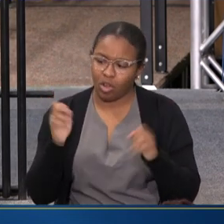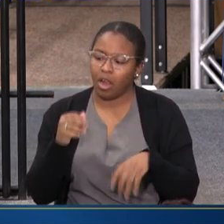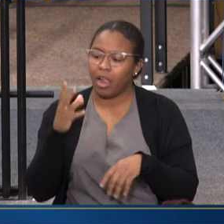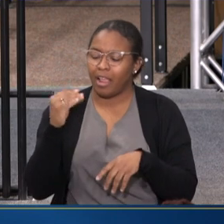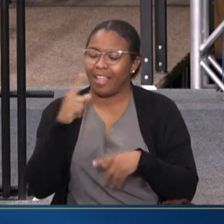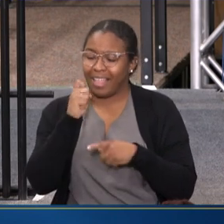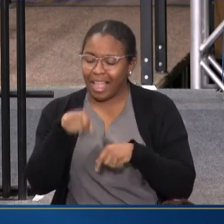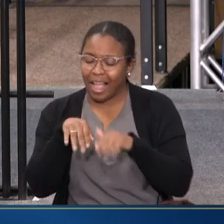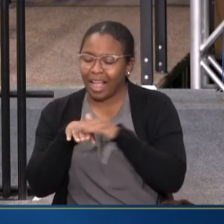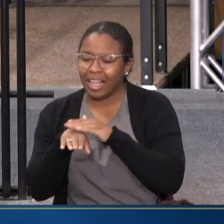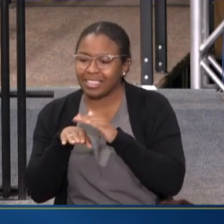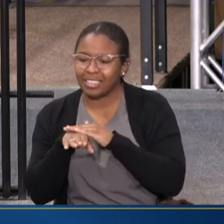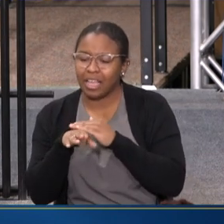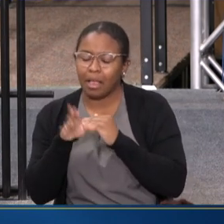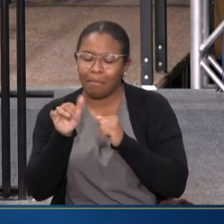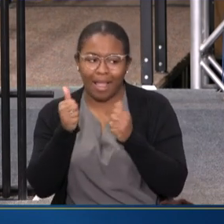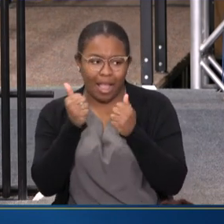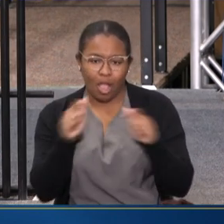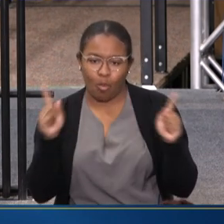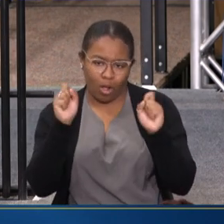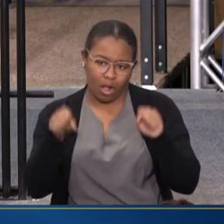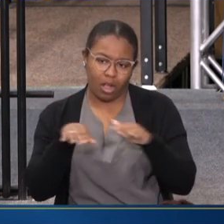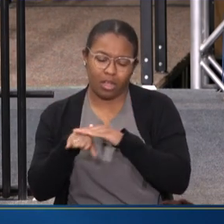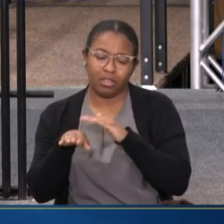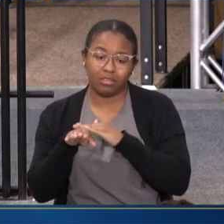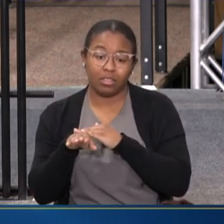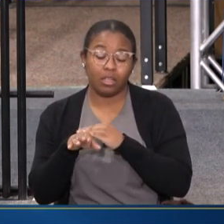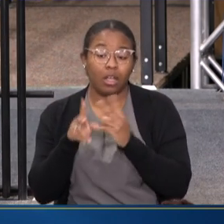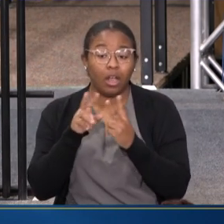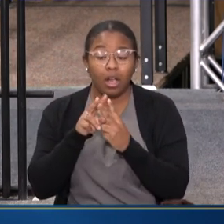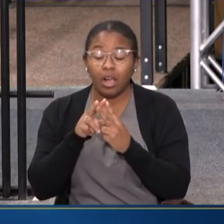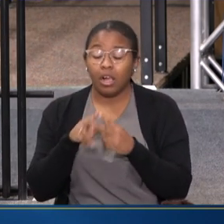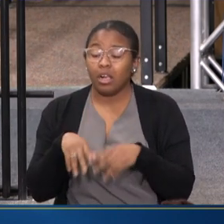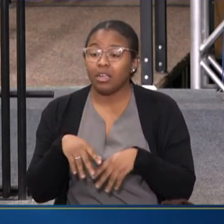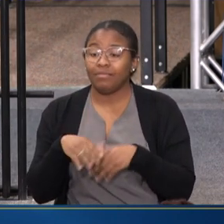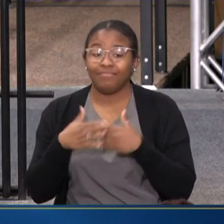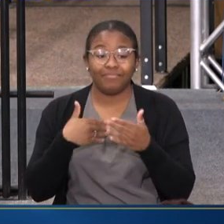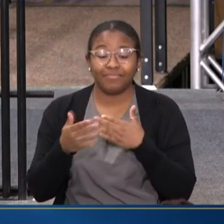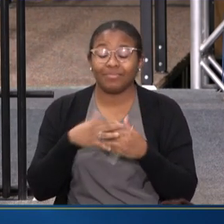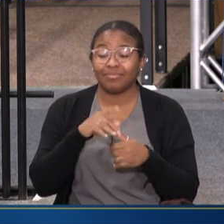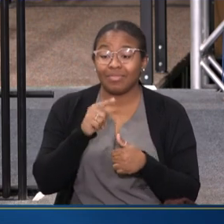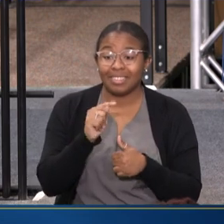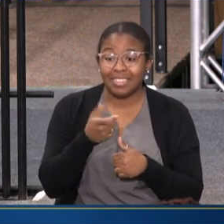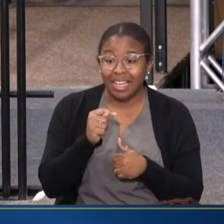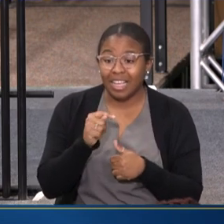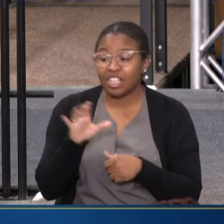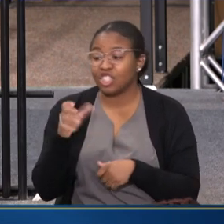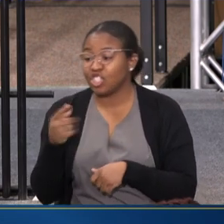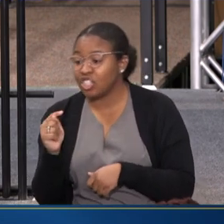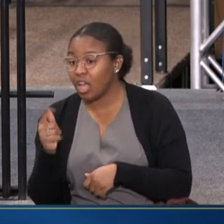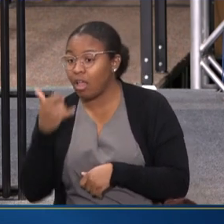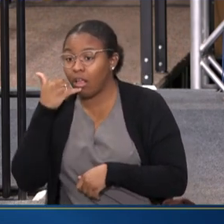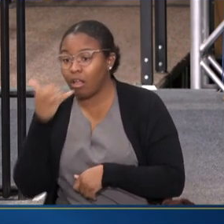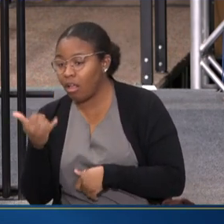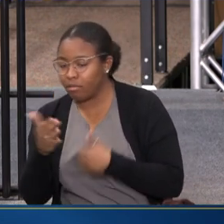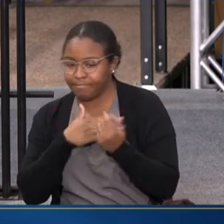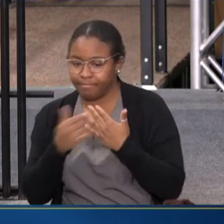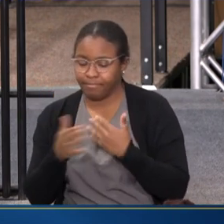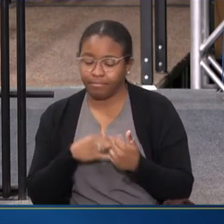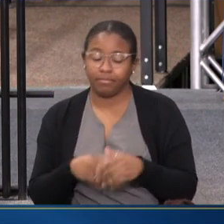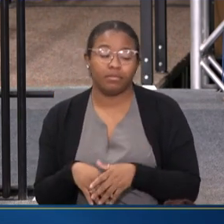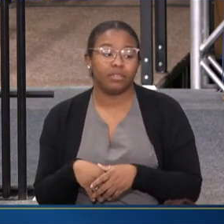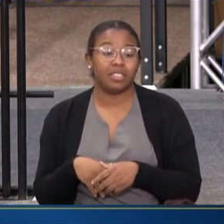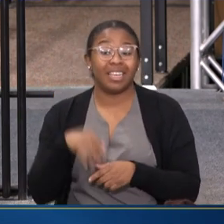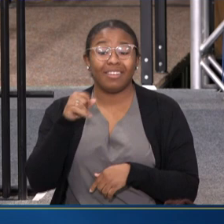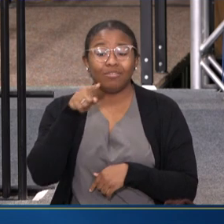BE ACCESSED BY ANYONE, EITHER BY TEXTING OR BY CHATTING. IF